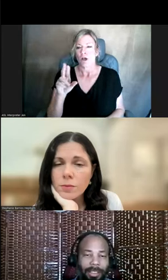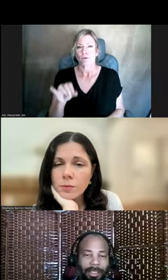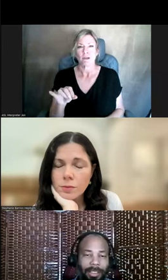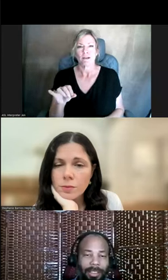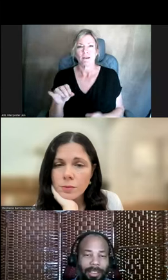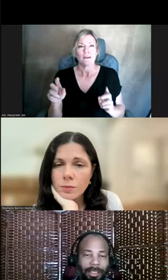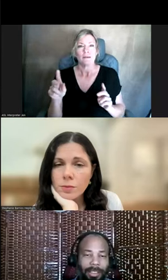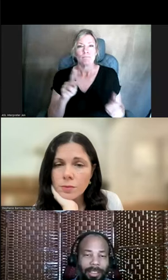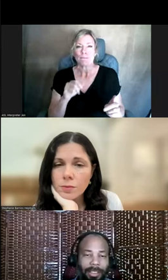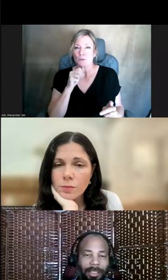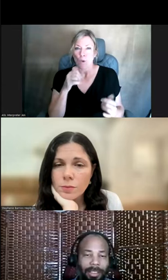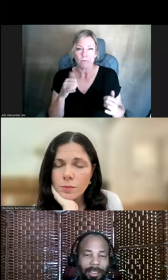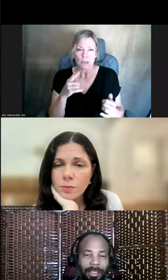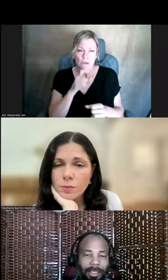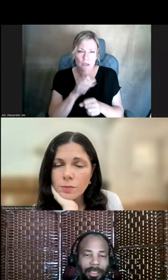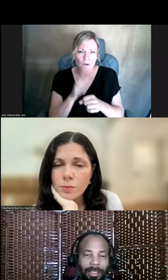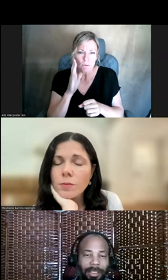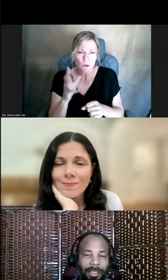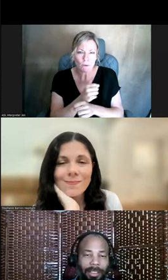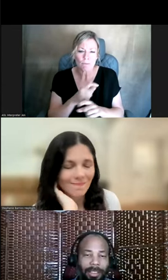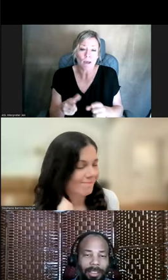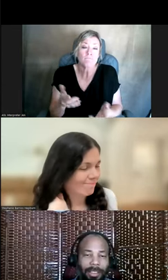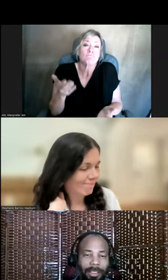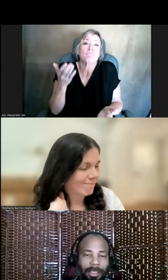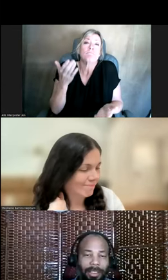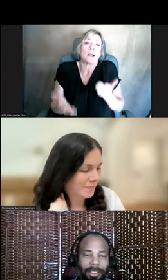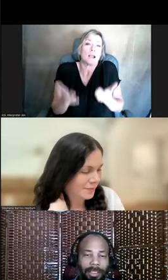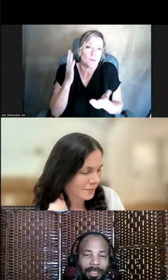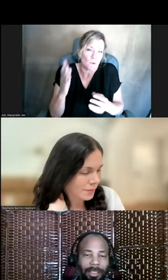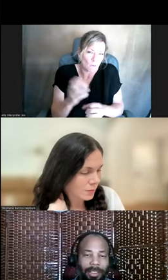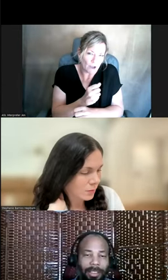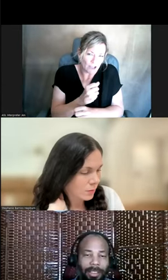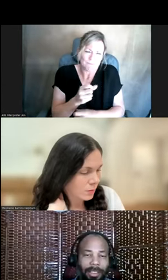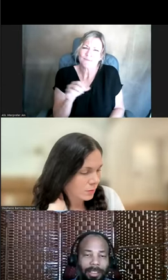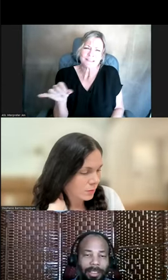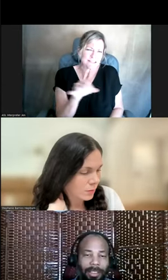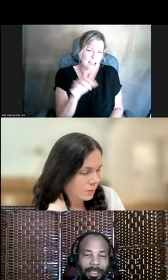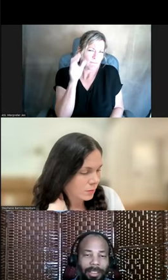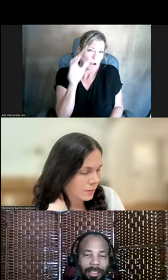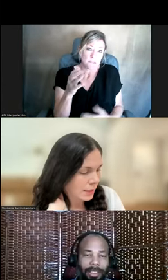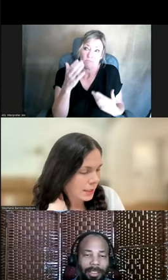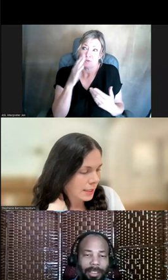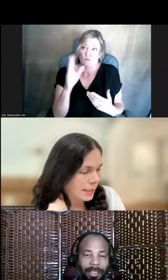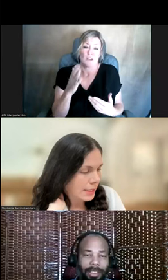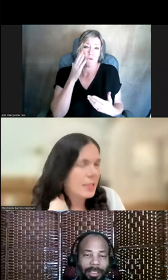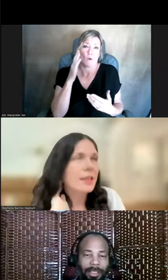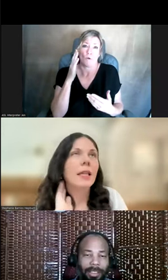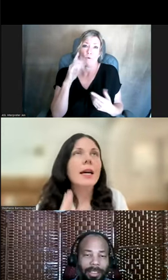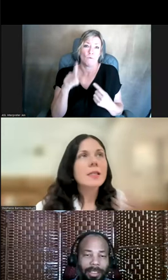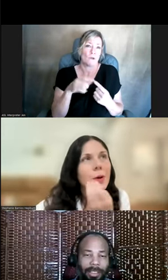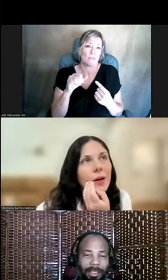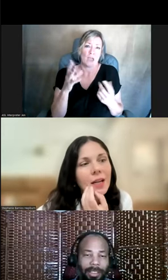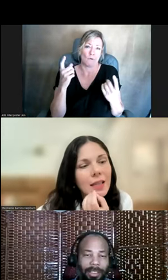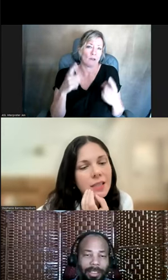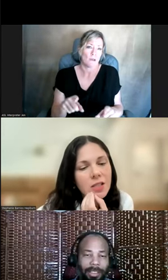guaranteed to win. They play because there's a possibility of winning something really great. And you don't know when that's going to come. I think the